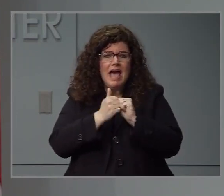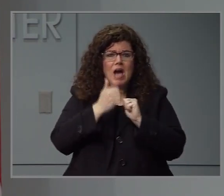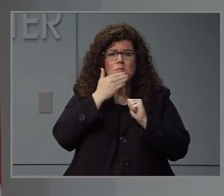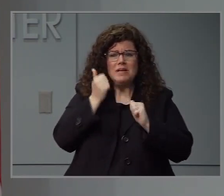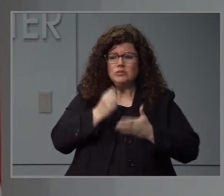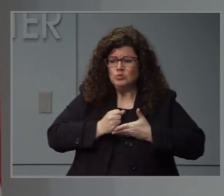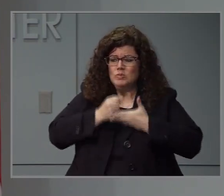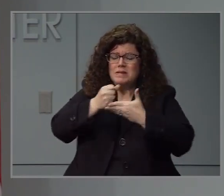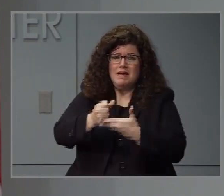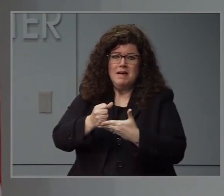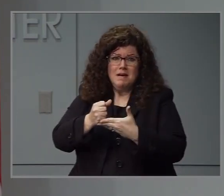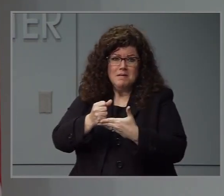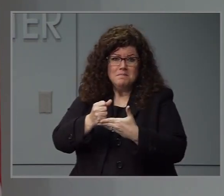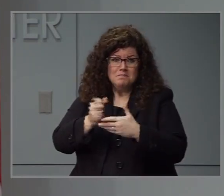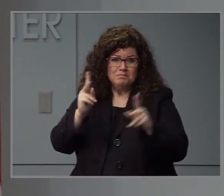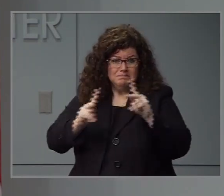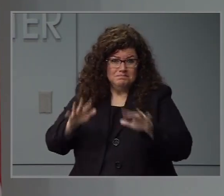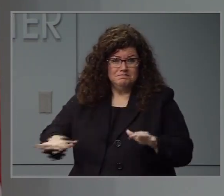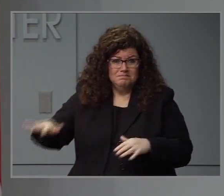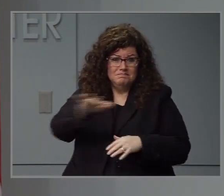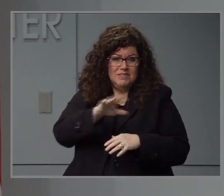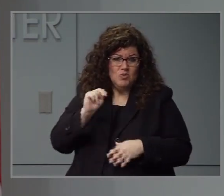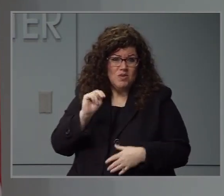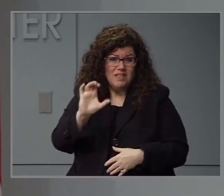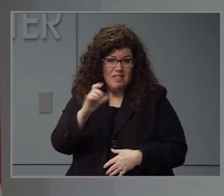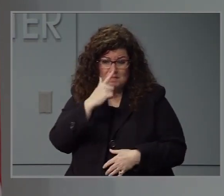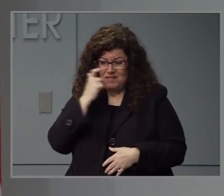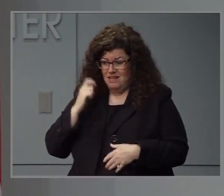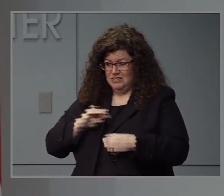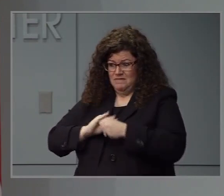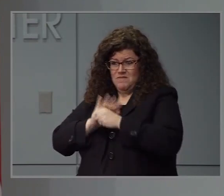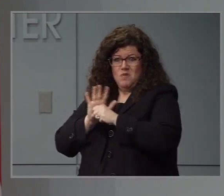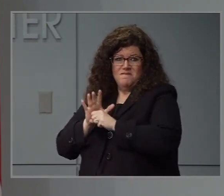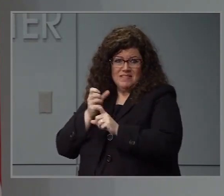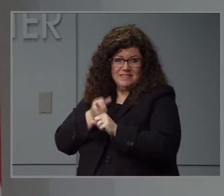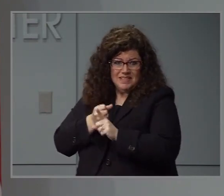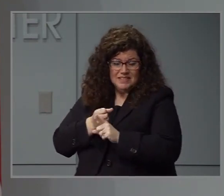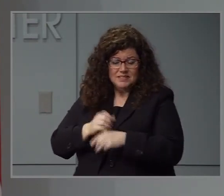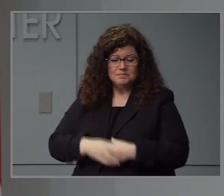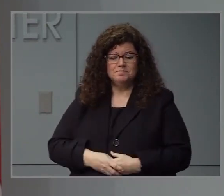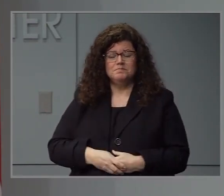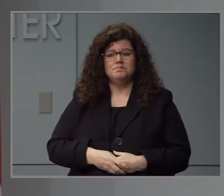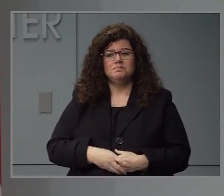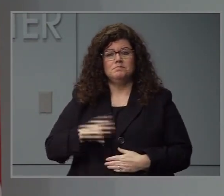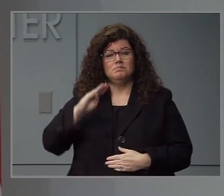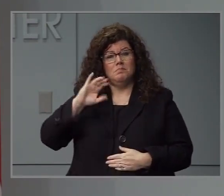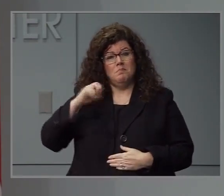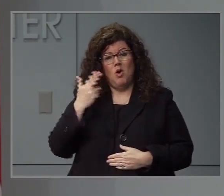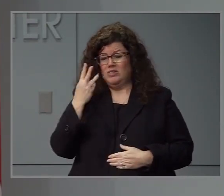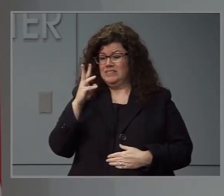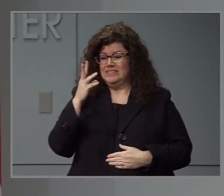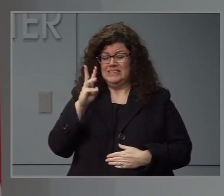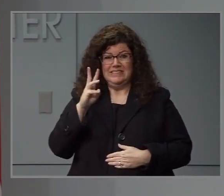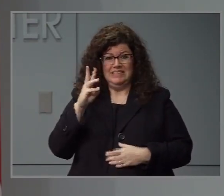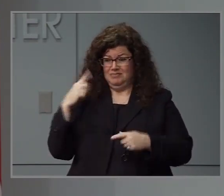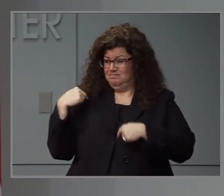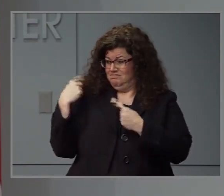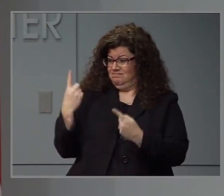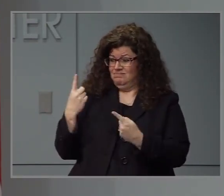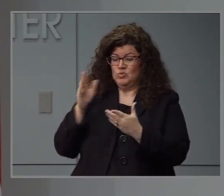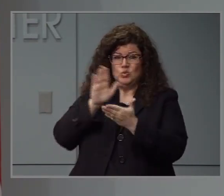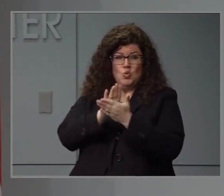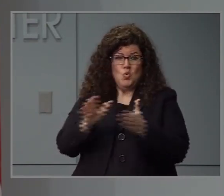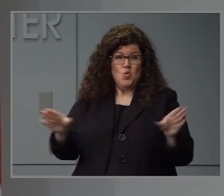struggling because of COVID-19. Since schools closed back on March the 16th, school